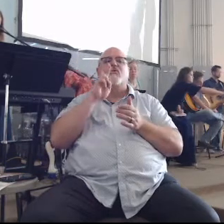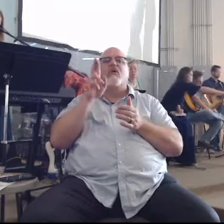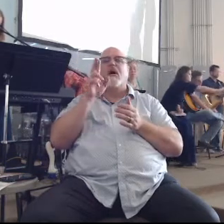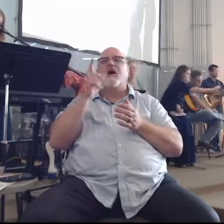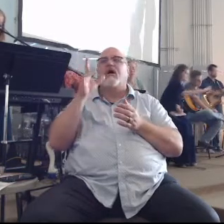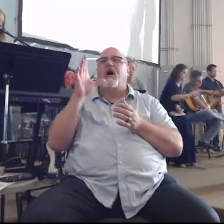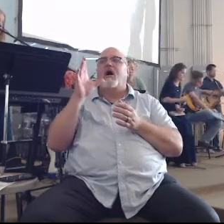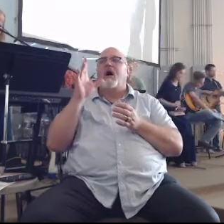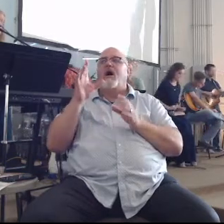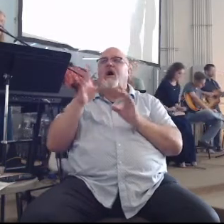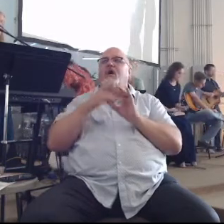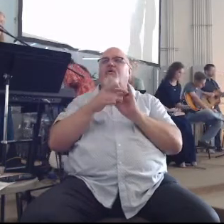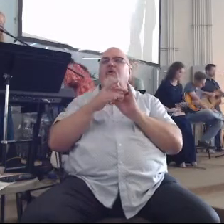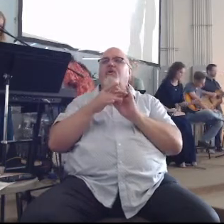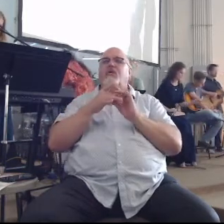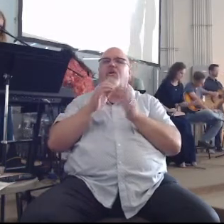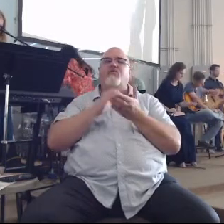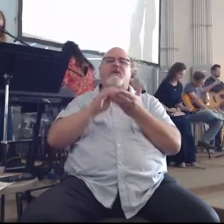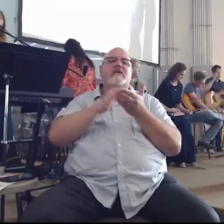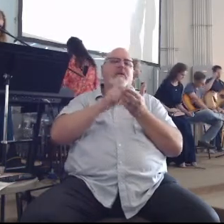our relatable redeemer